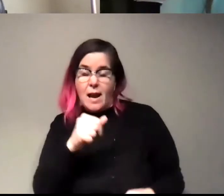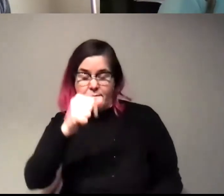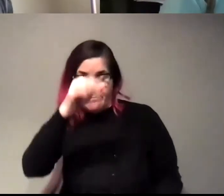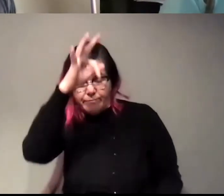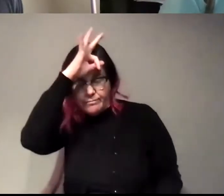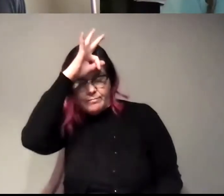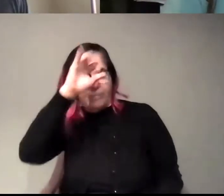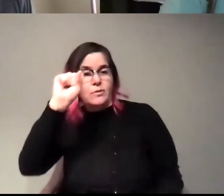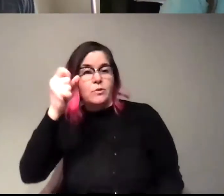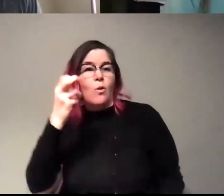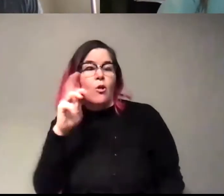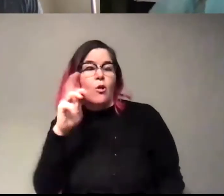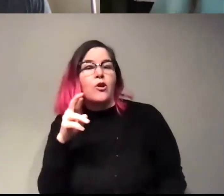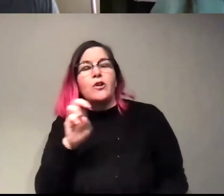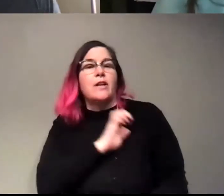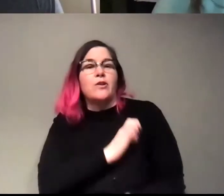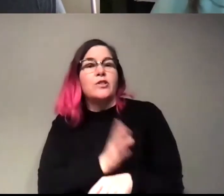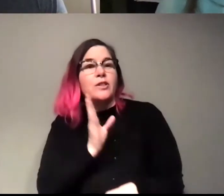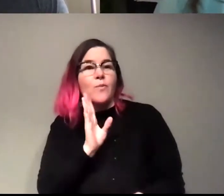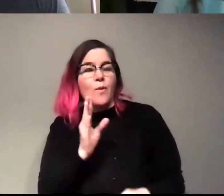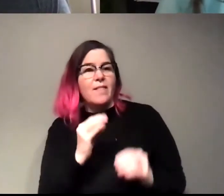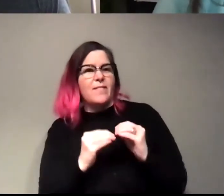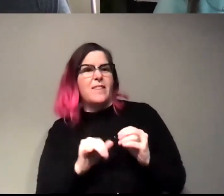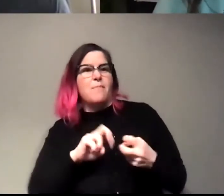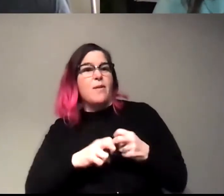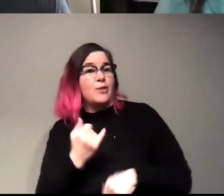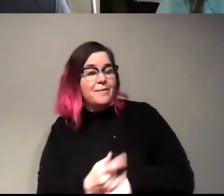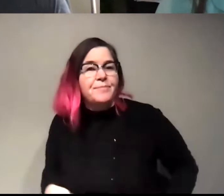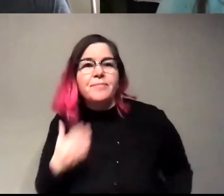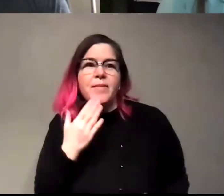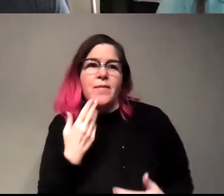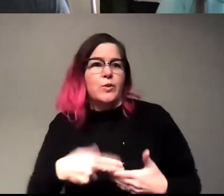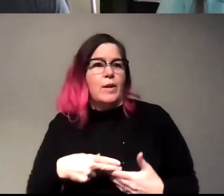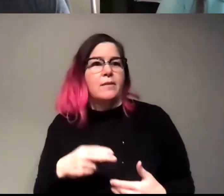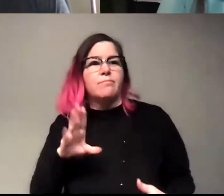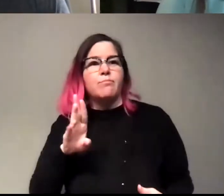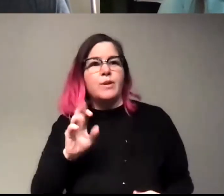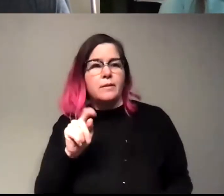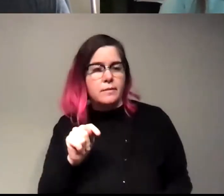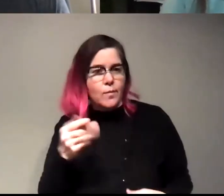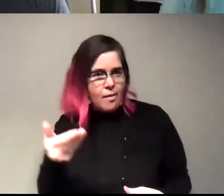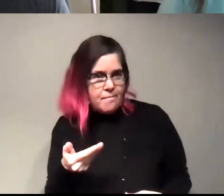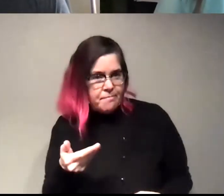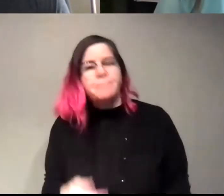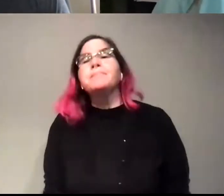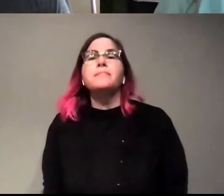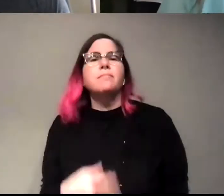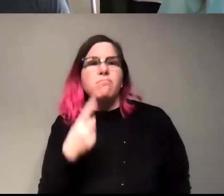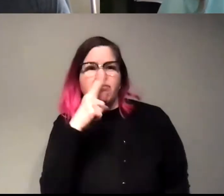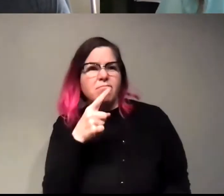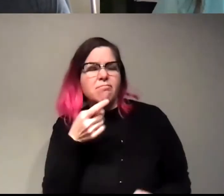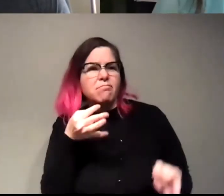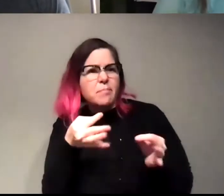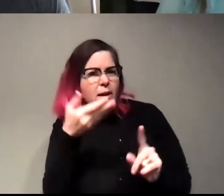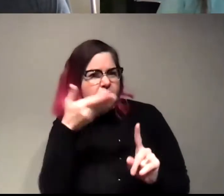and that will be fixed today. So thank you so much for joining us. Bryant, welcome. Do you want to tell us a little bit about